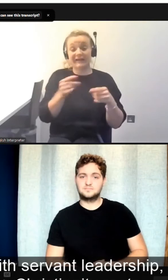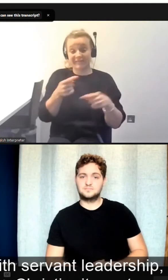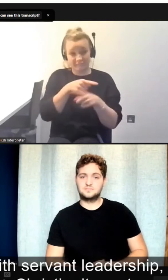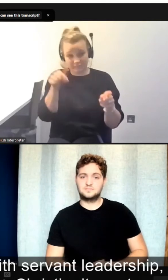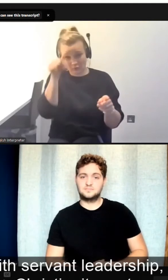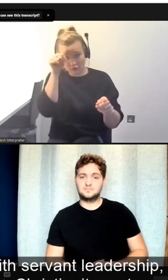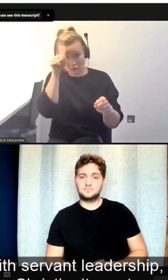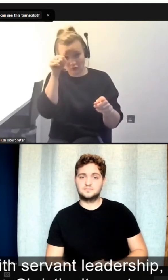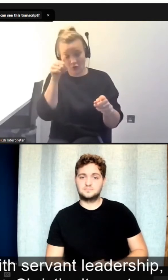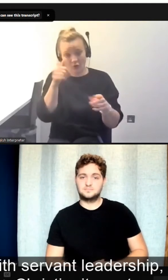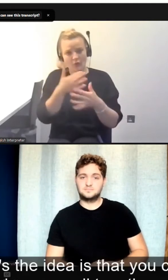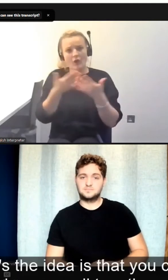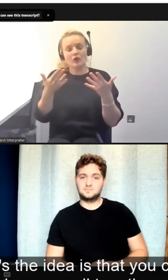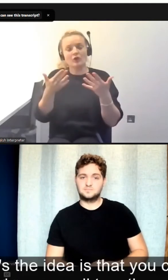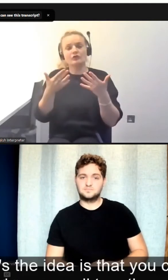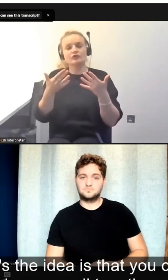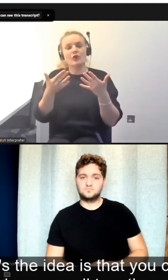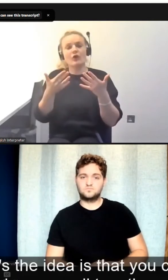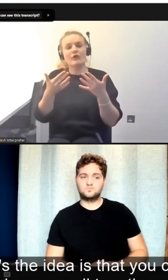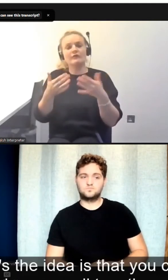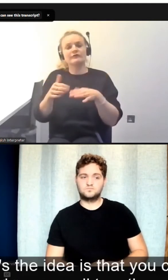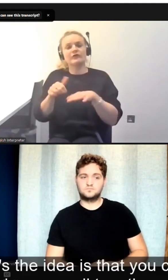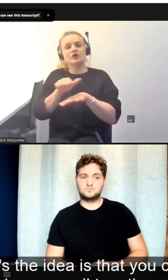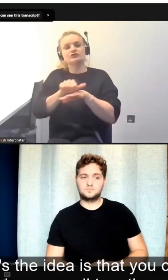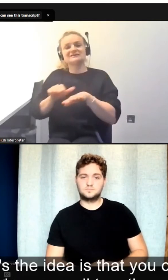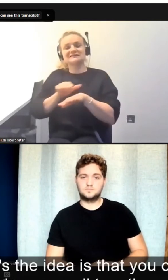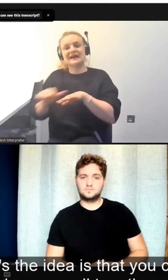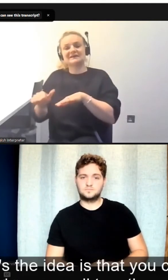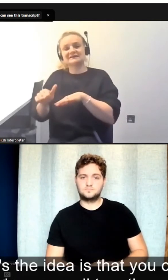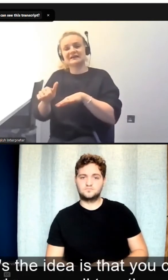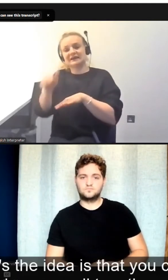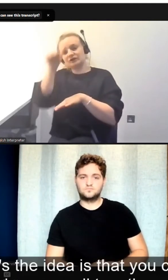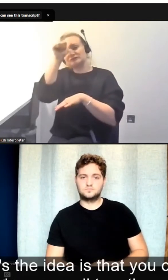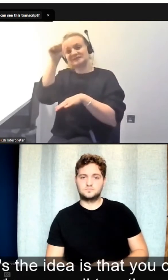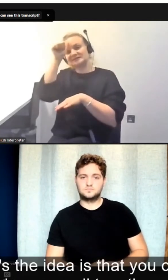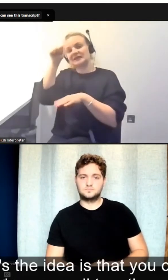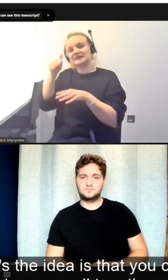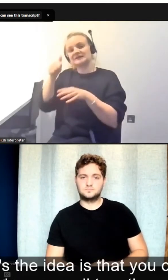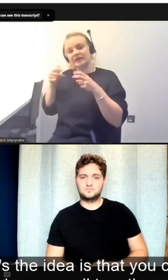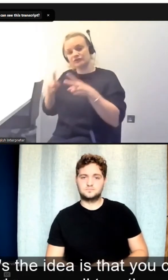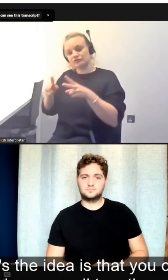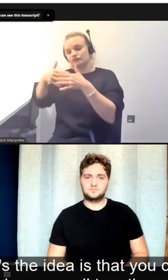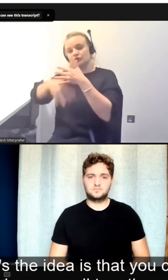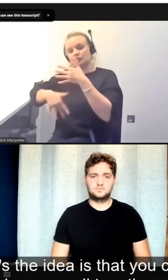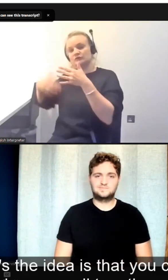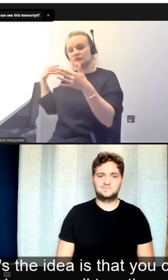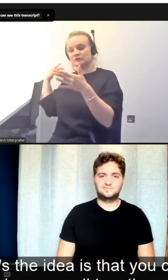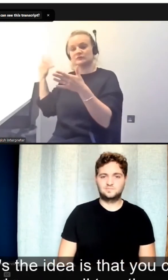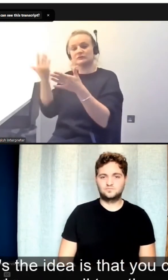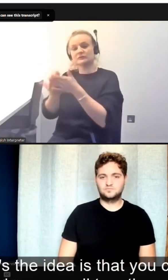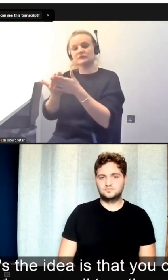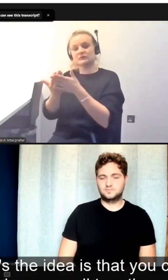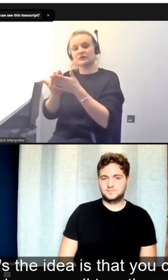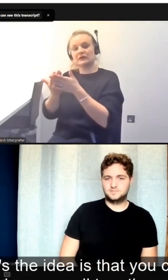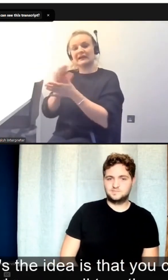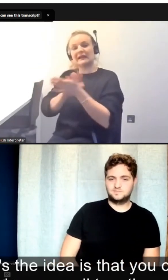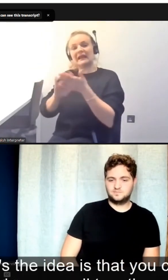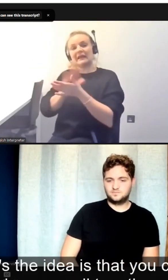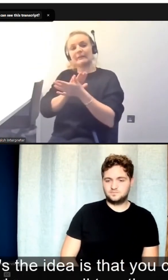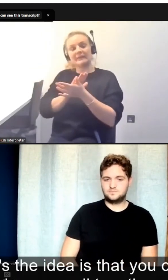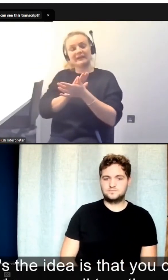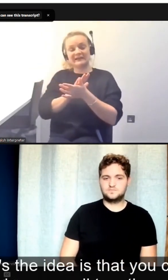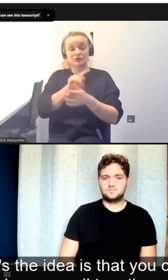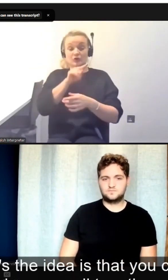strong Christianity roots, but it's been adapted over time. And it's the idea is that you come to work to